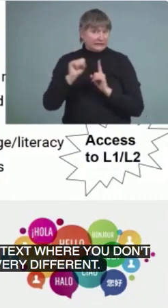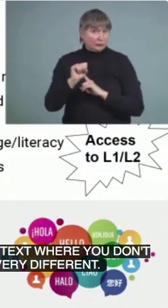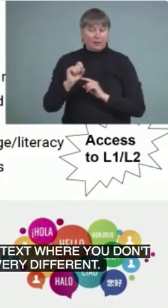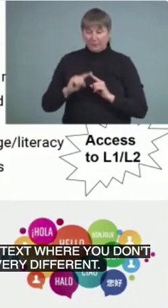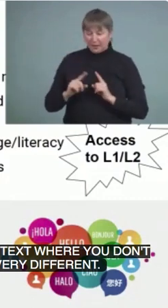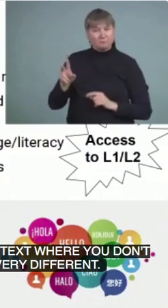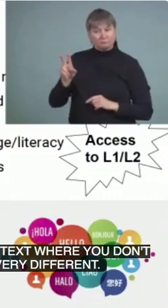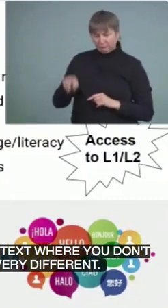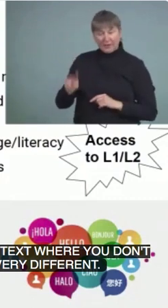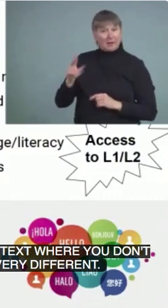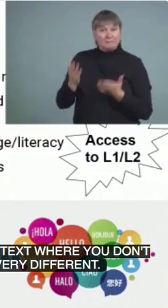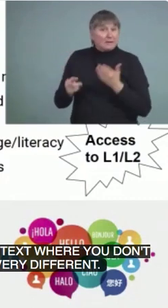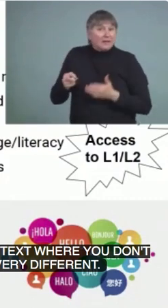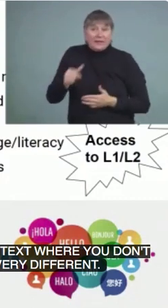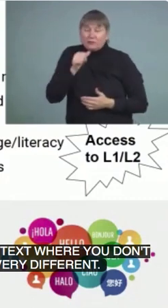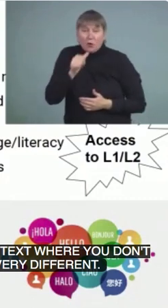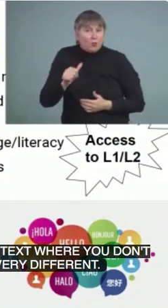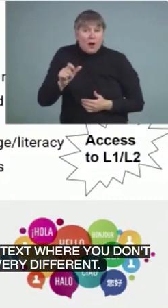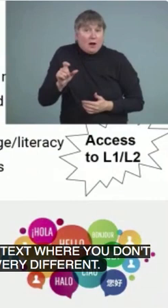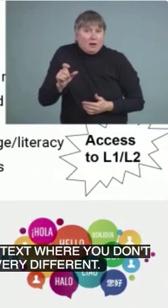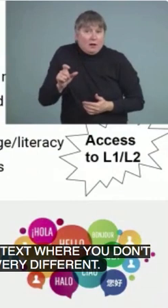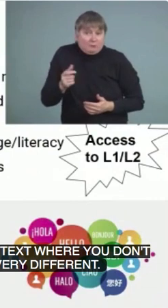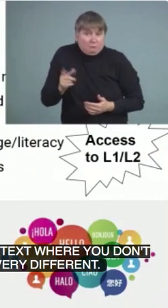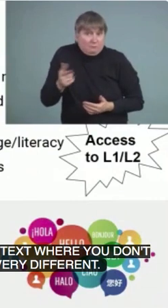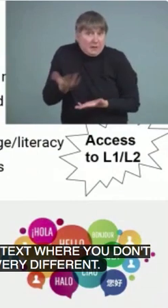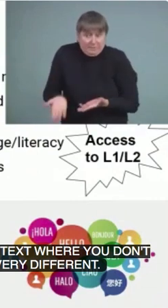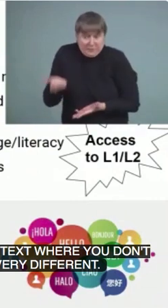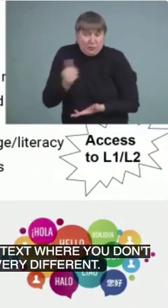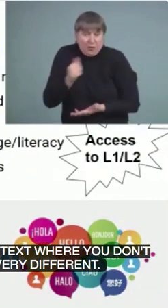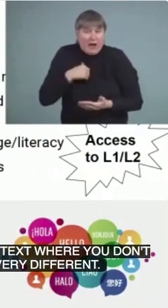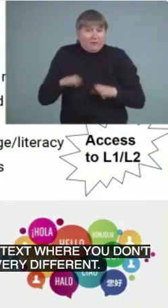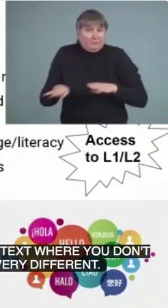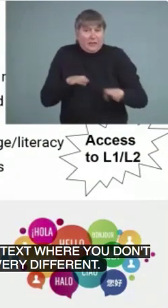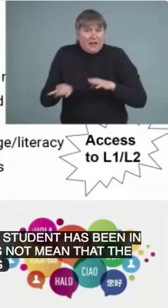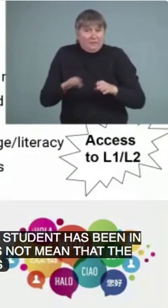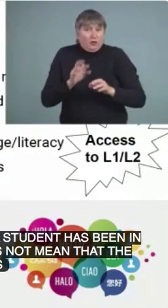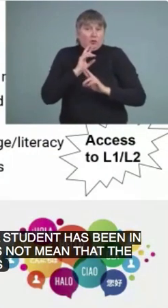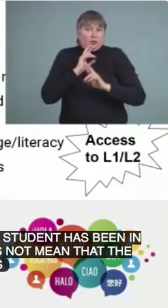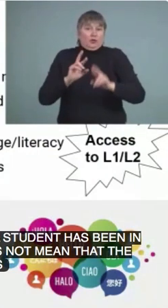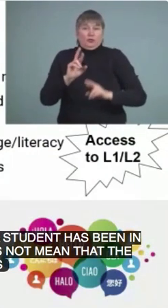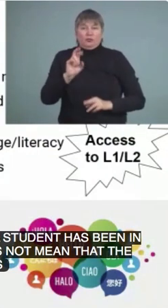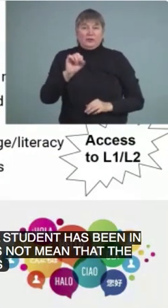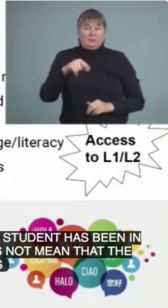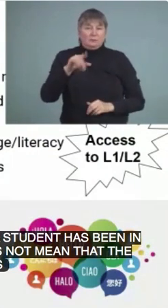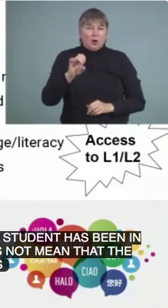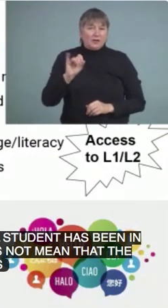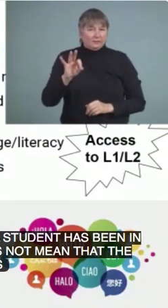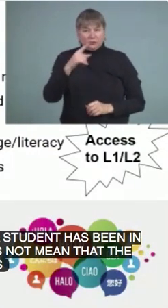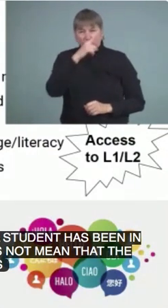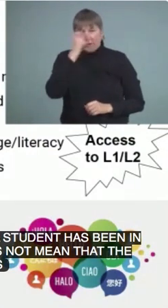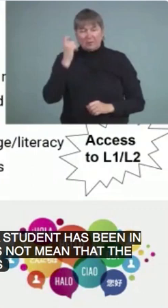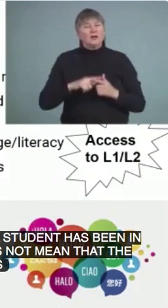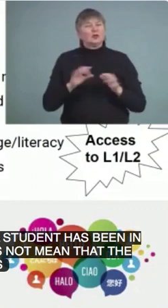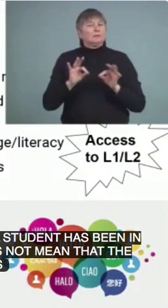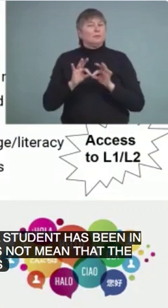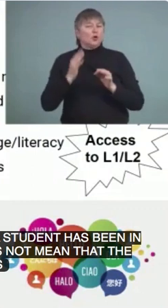student will have a trauma response. So it's good to know what they've been through so that we can watch them and